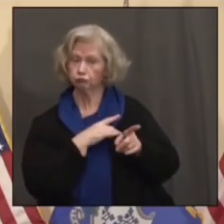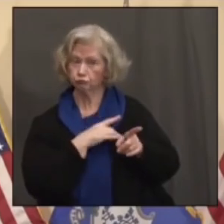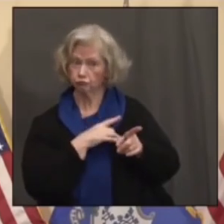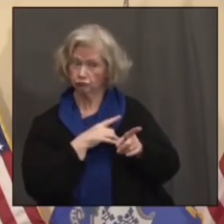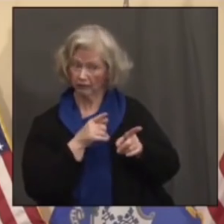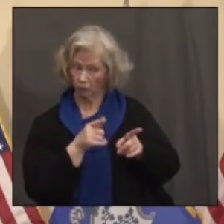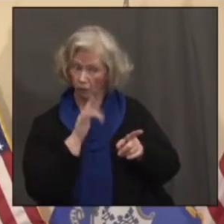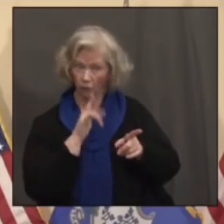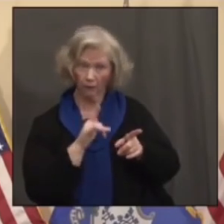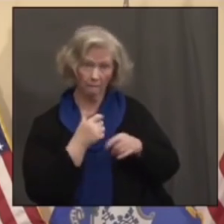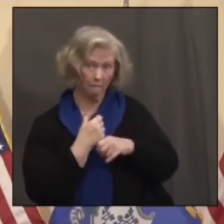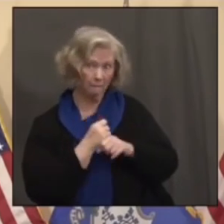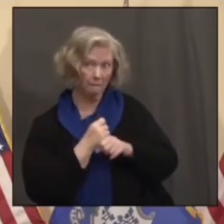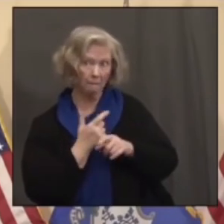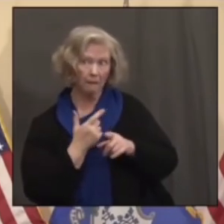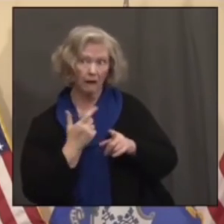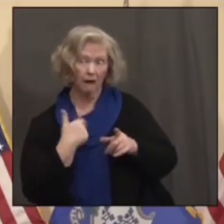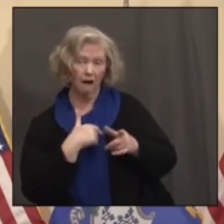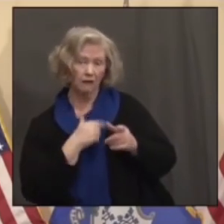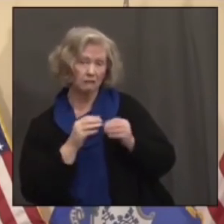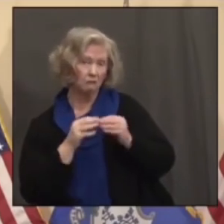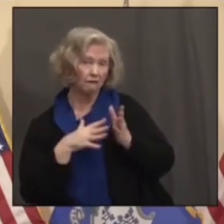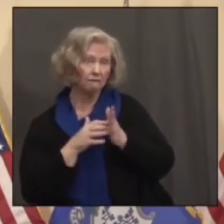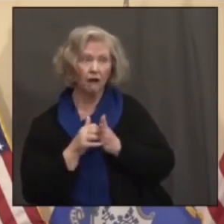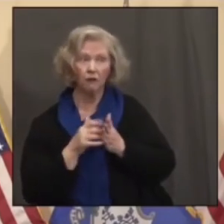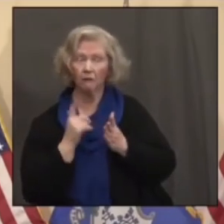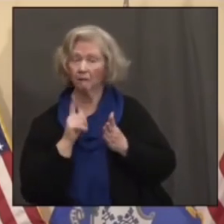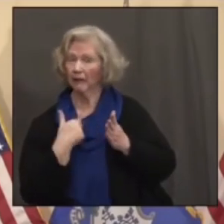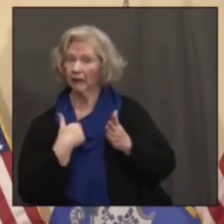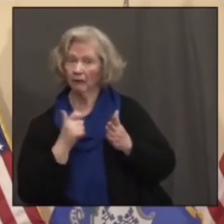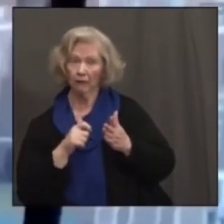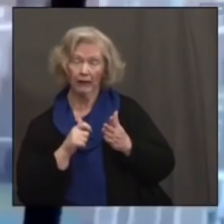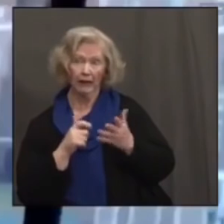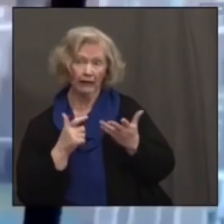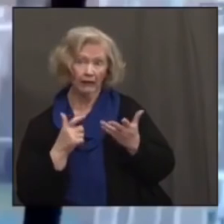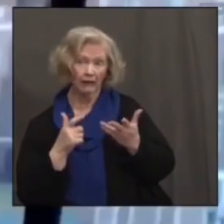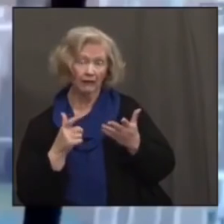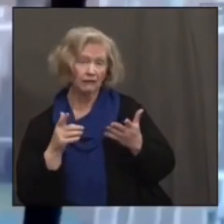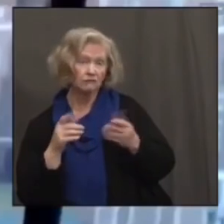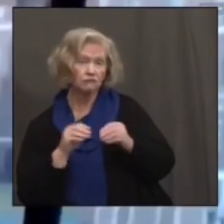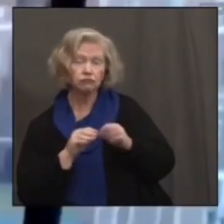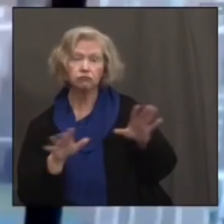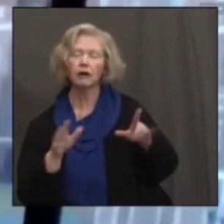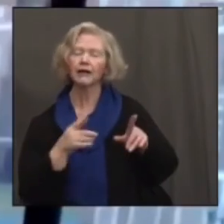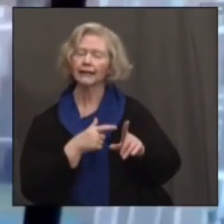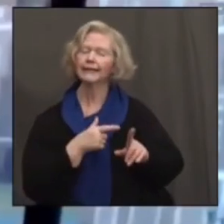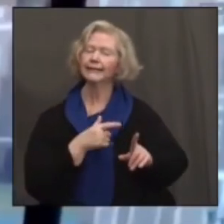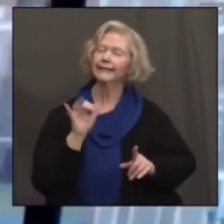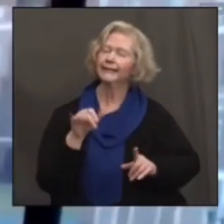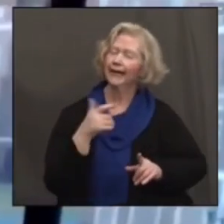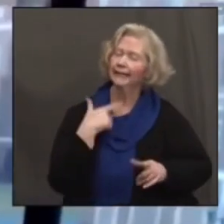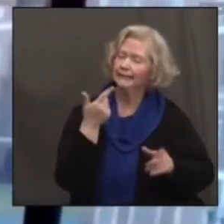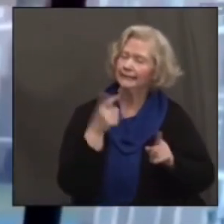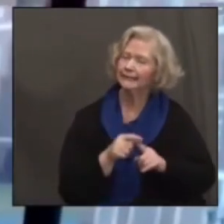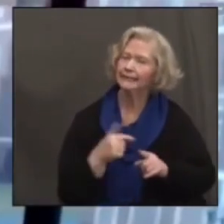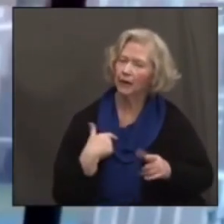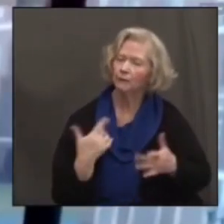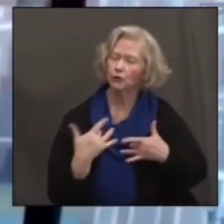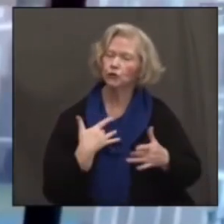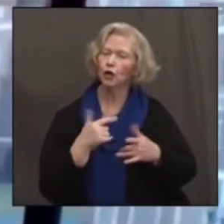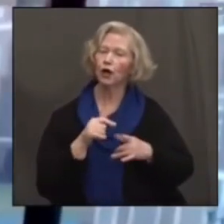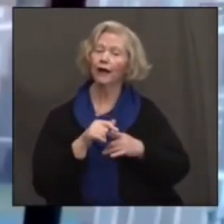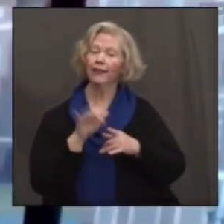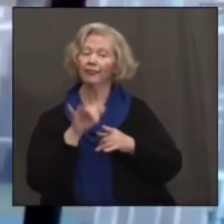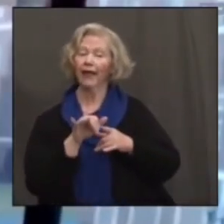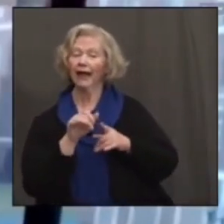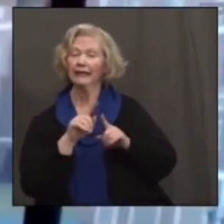tomorrow, but maybe in the weeks to come? Dr. so I am concerned about the New York variants. You know, there are two sets of